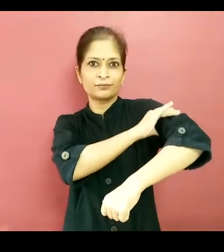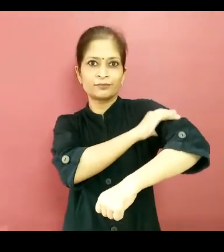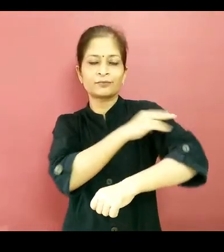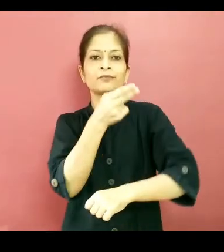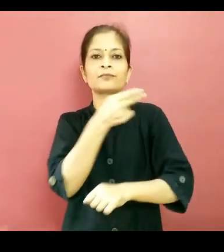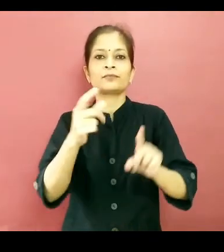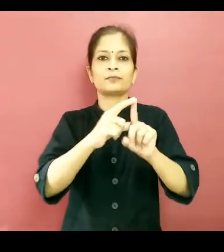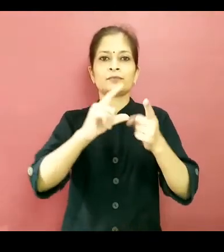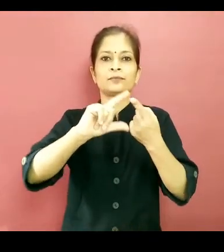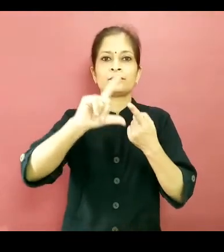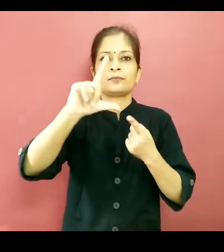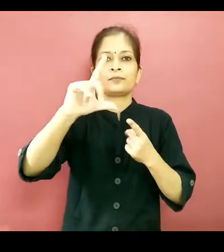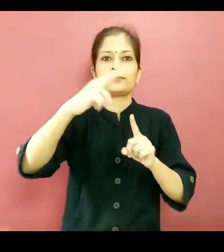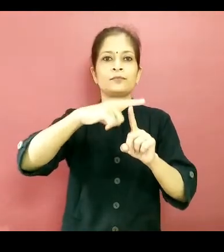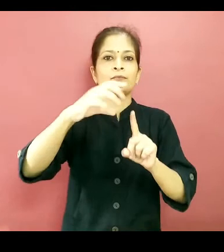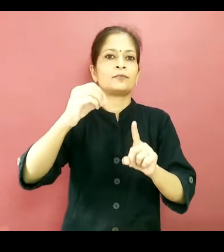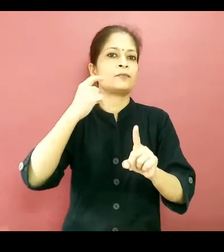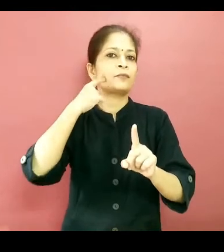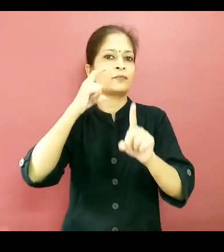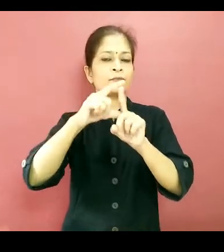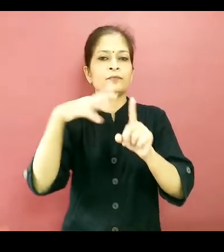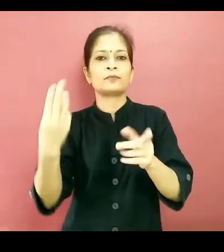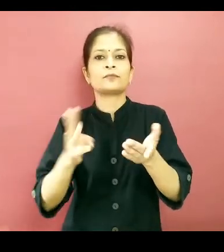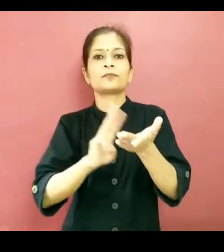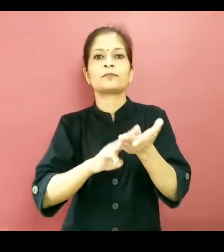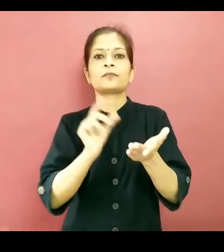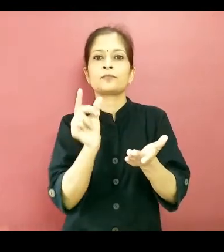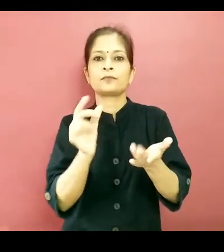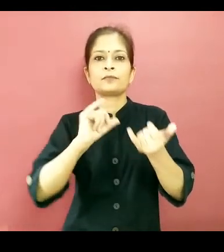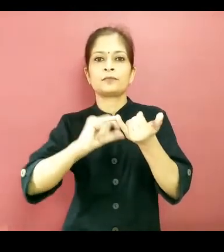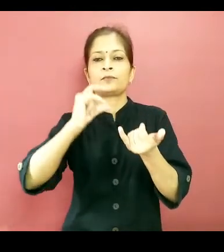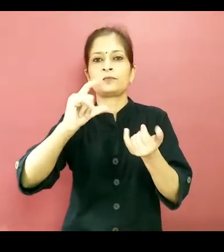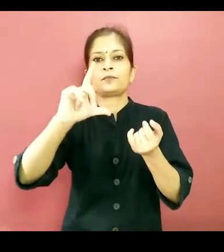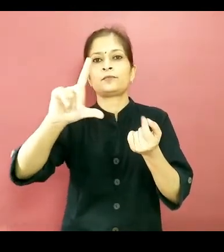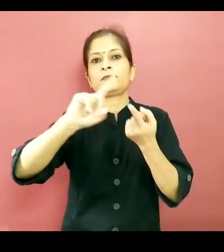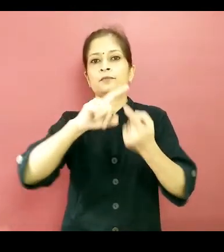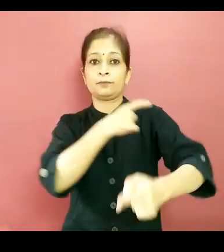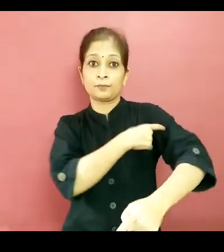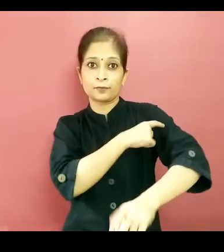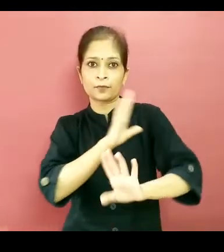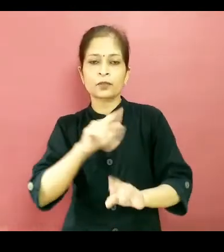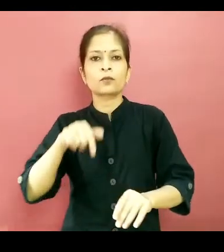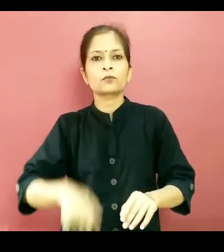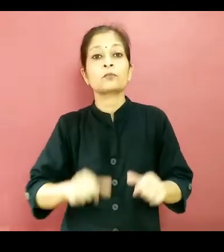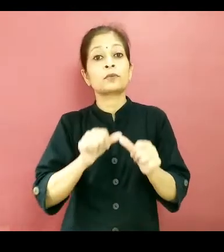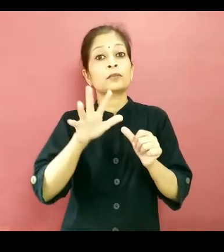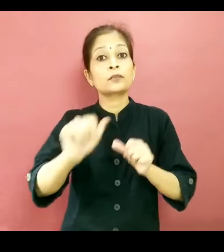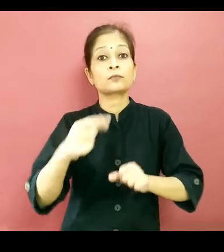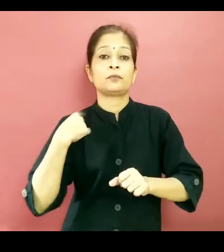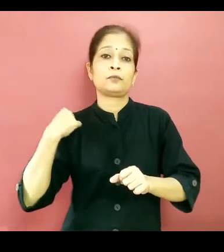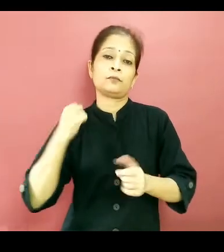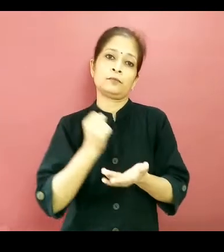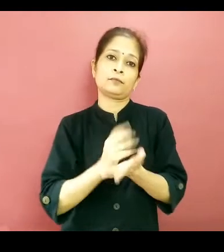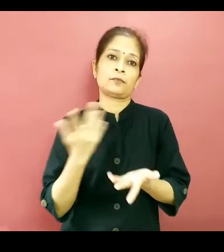deltoid muscle of the arm, so clothing with easy access to the upper arm will make administration of the vaccine much easier.